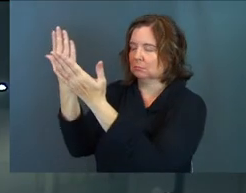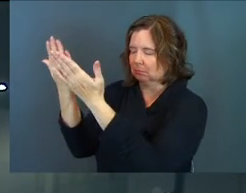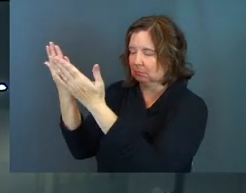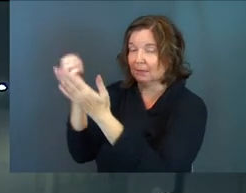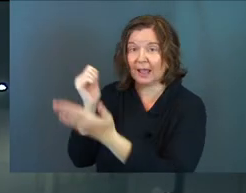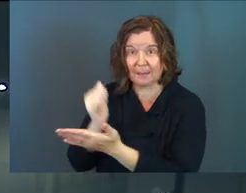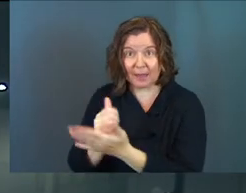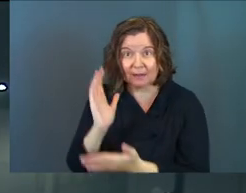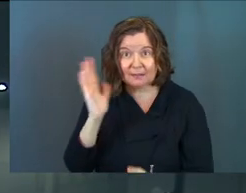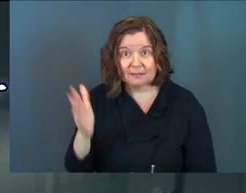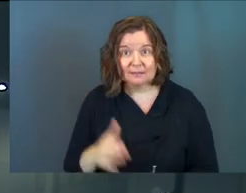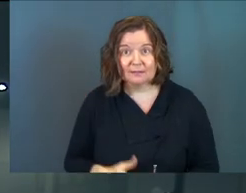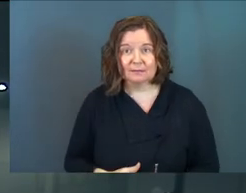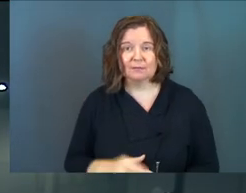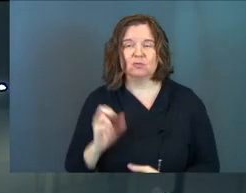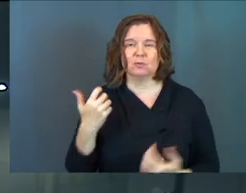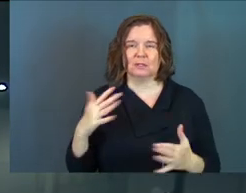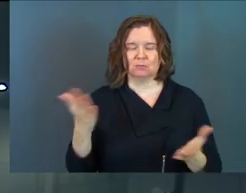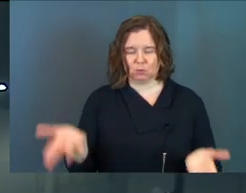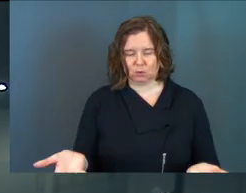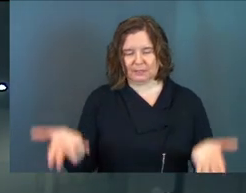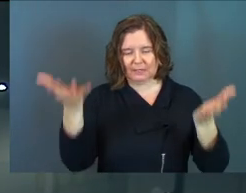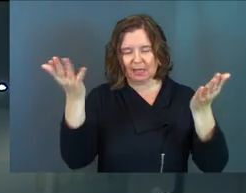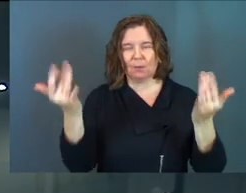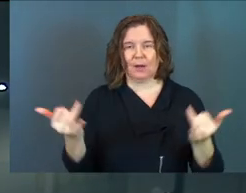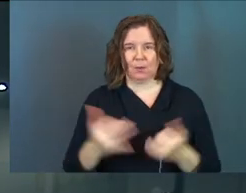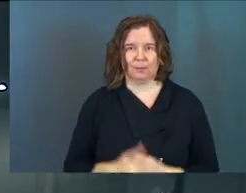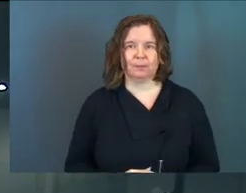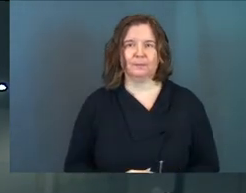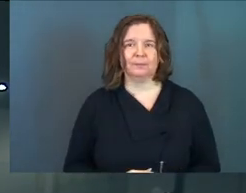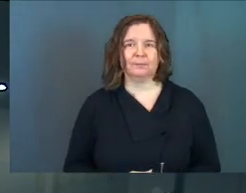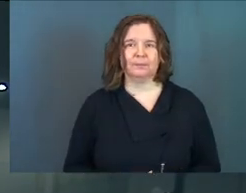amen re-surrender would you guys stand right now